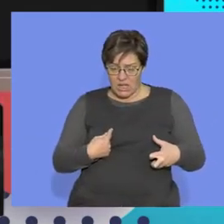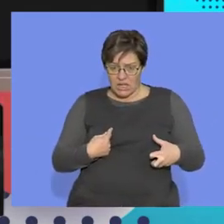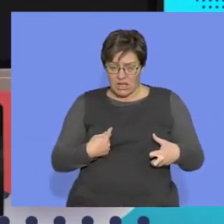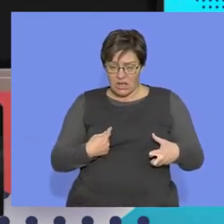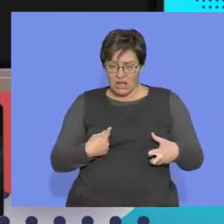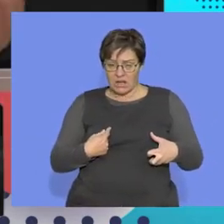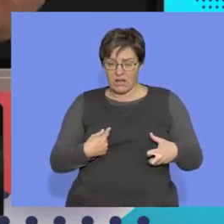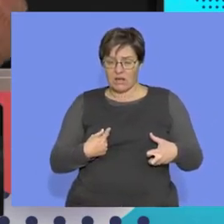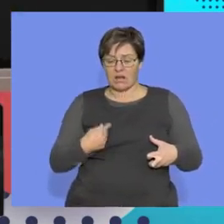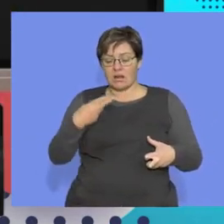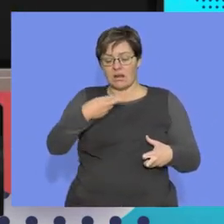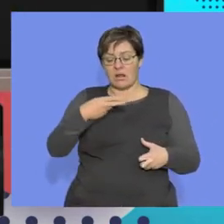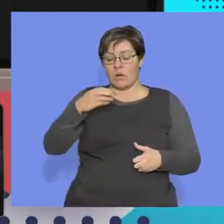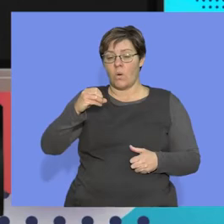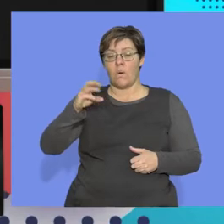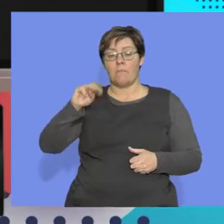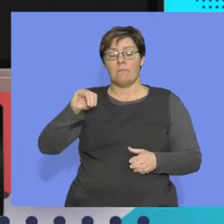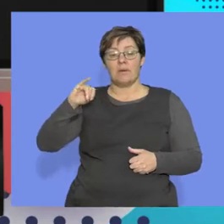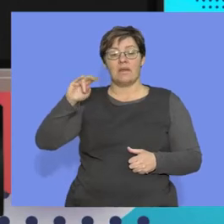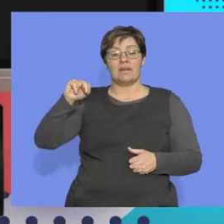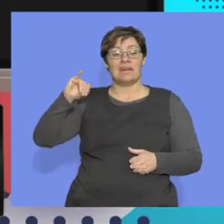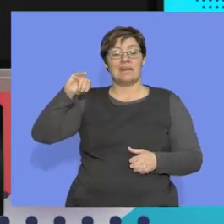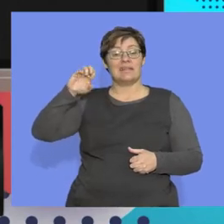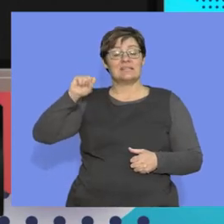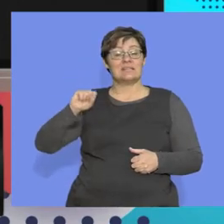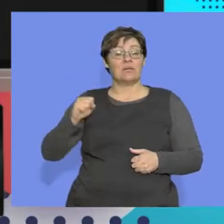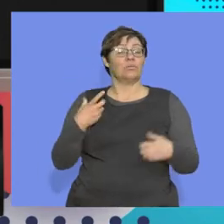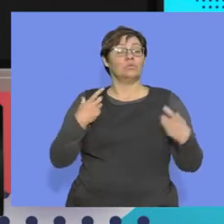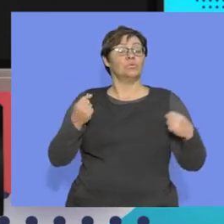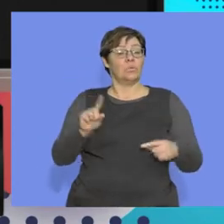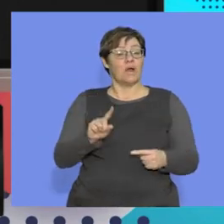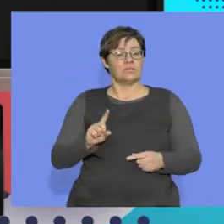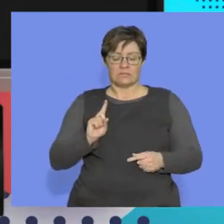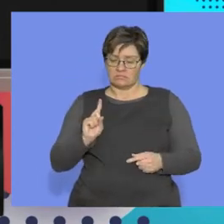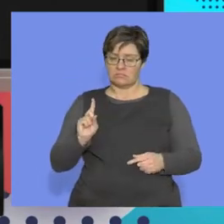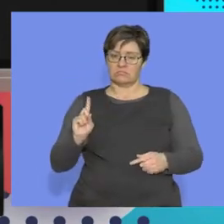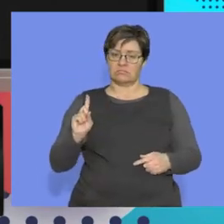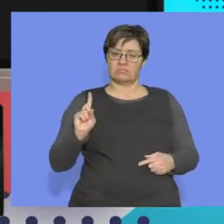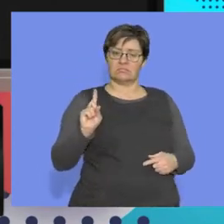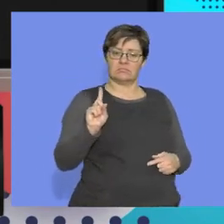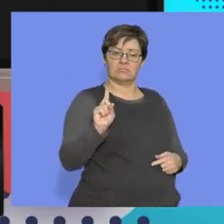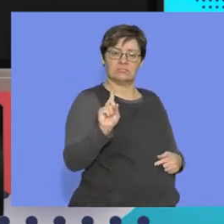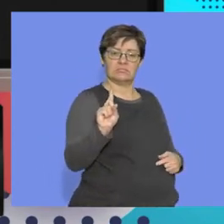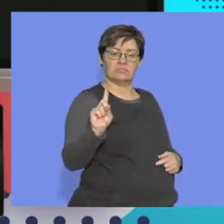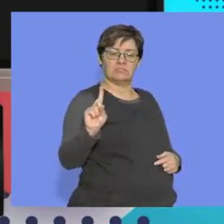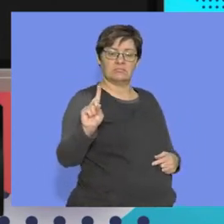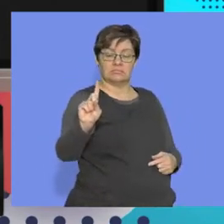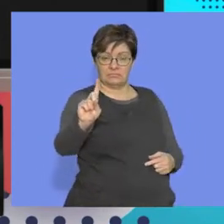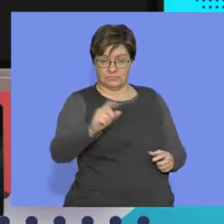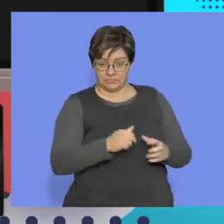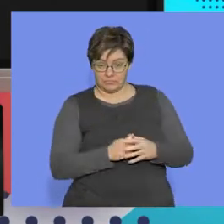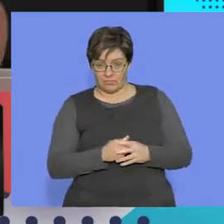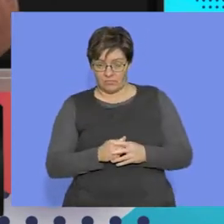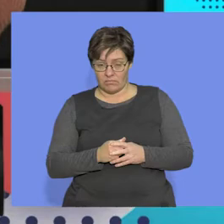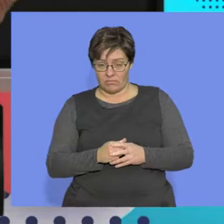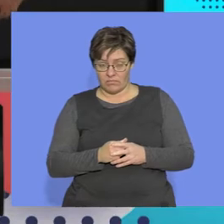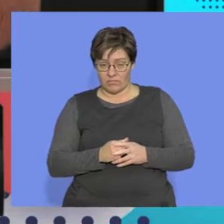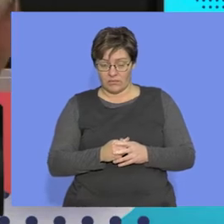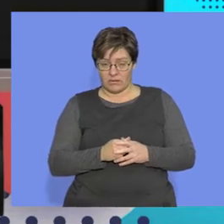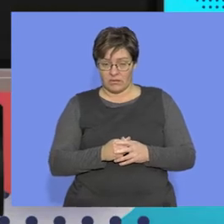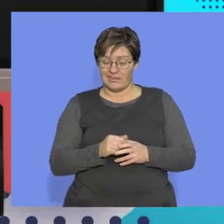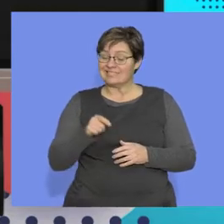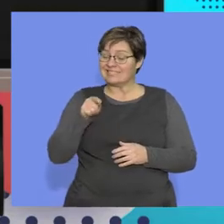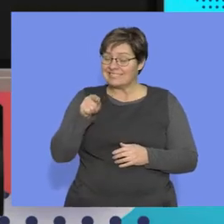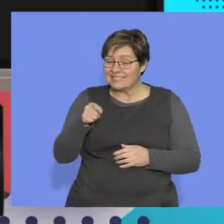we? What are the hominins? What did we start doing? Bipedalism. And